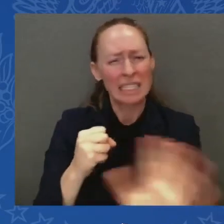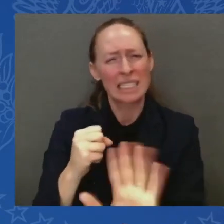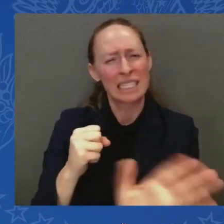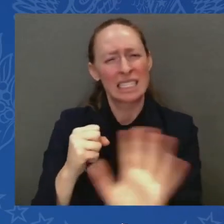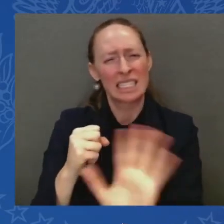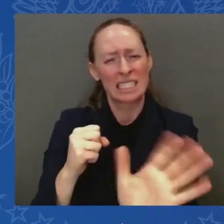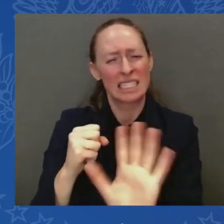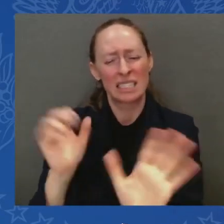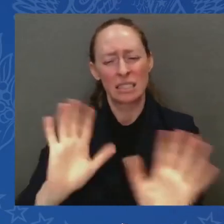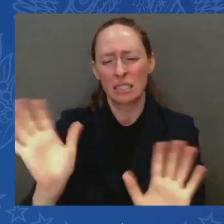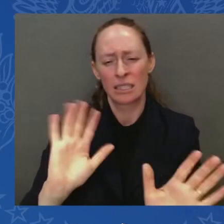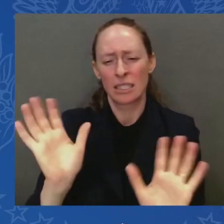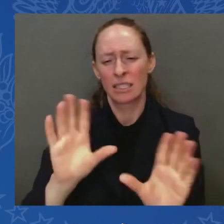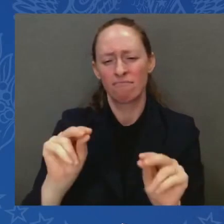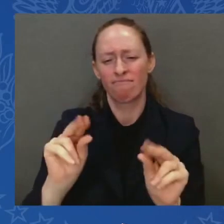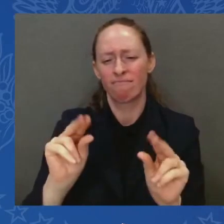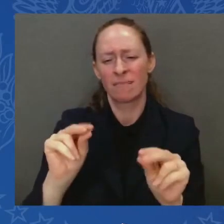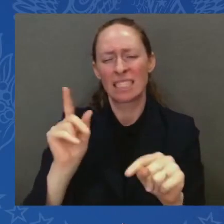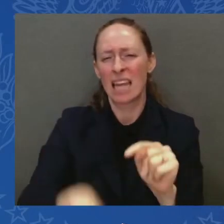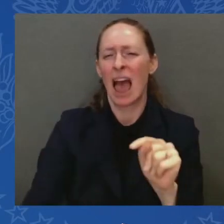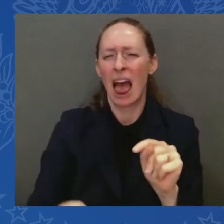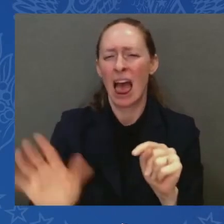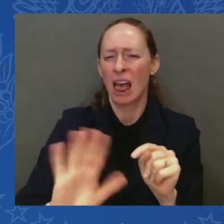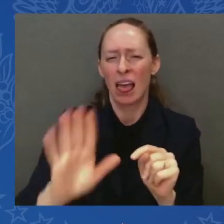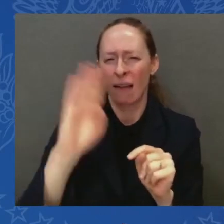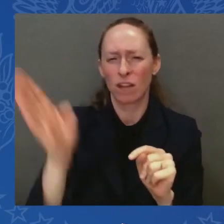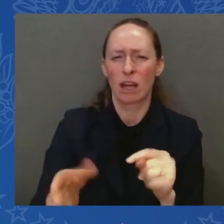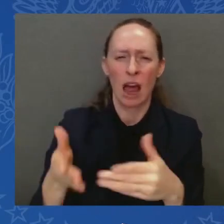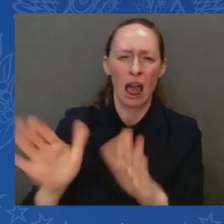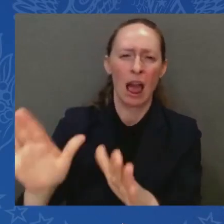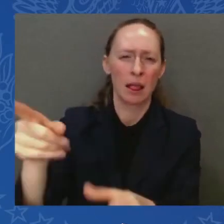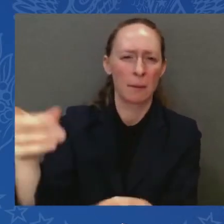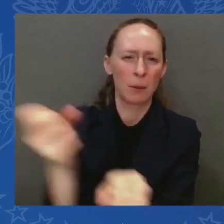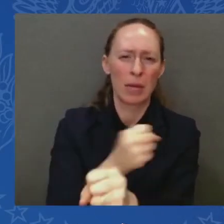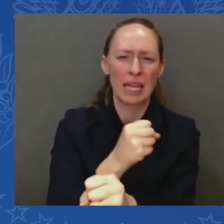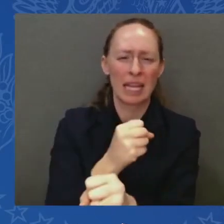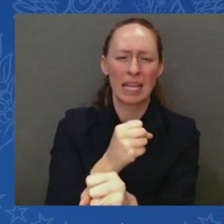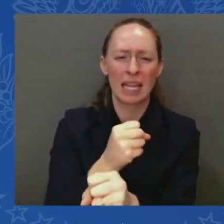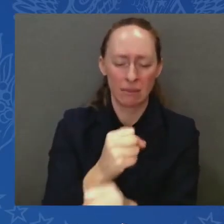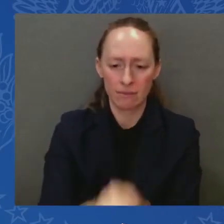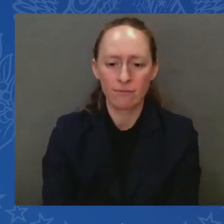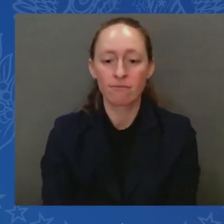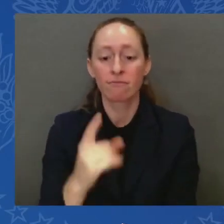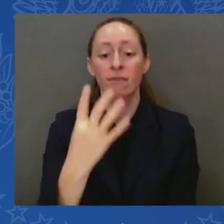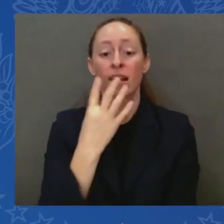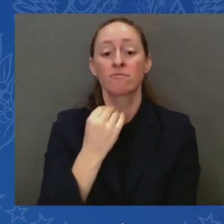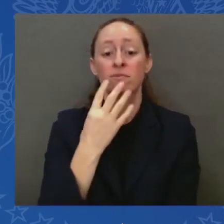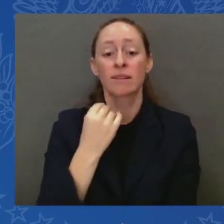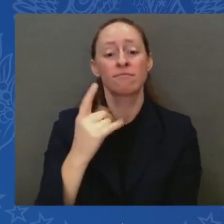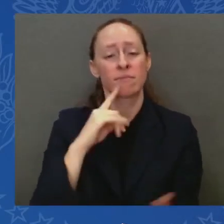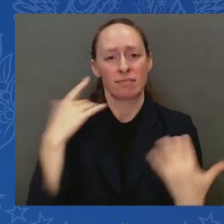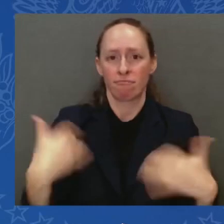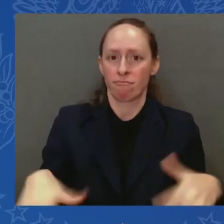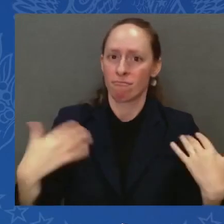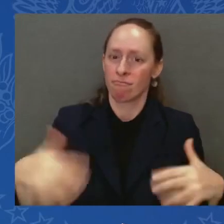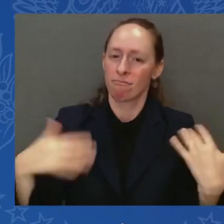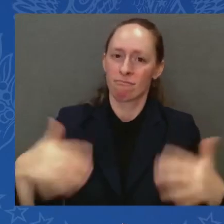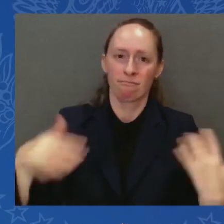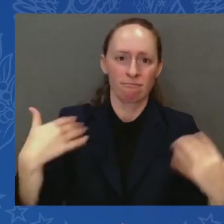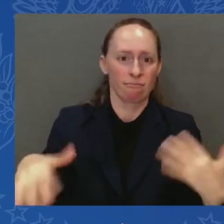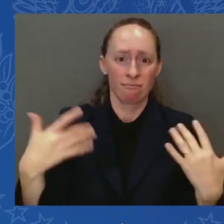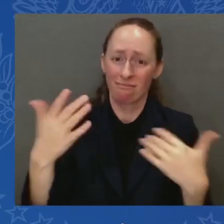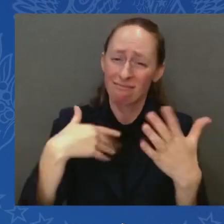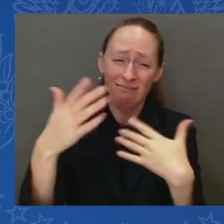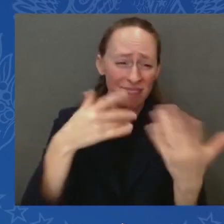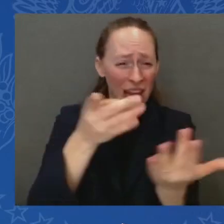triumph of faith and resolve and resilience over impossible pain and loss. Think about October 7th, the